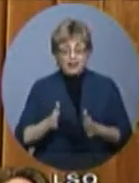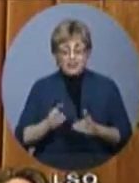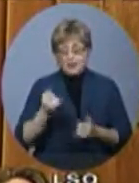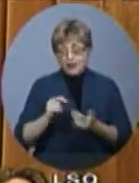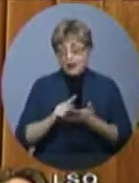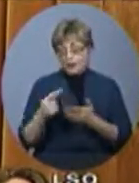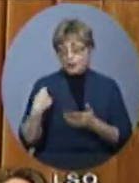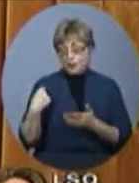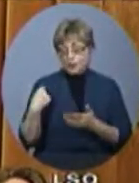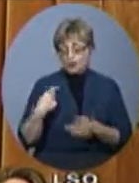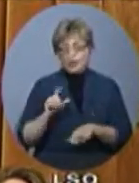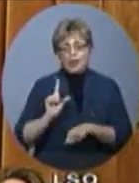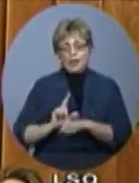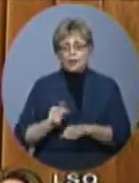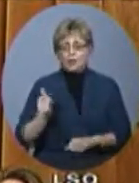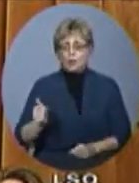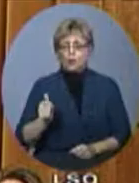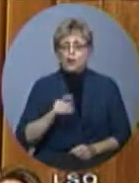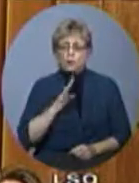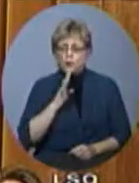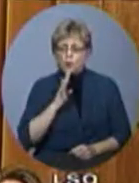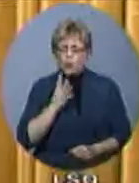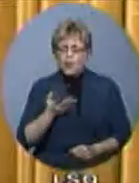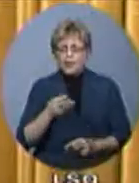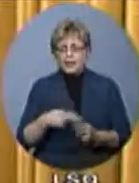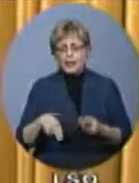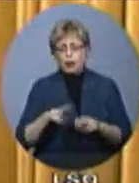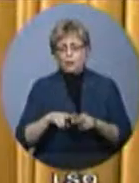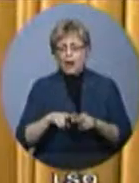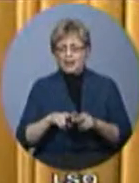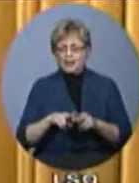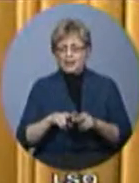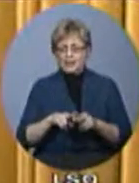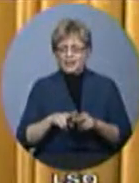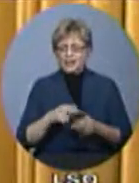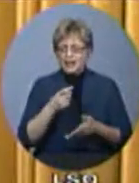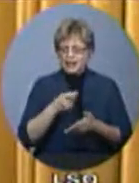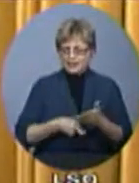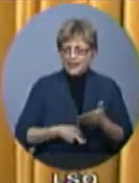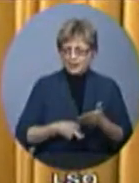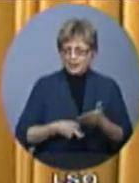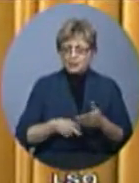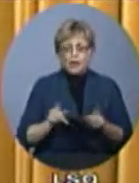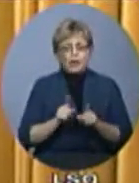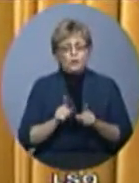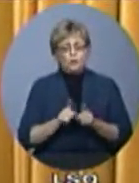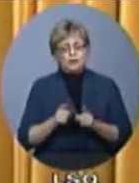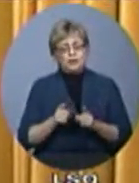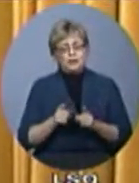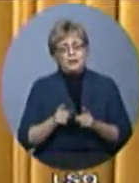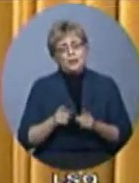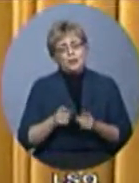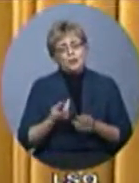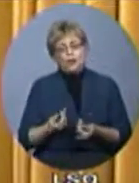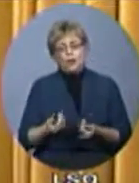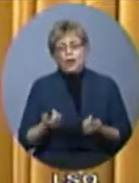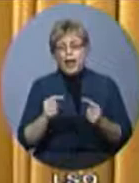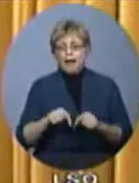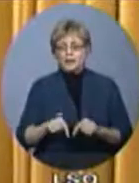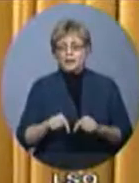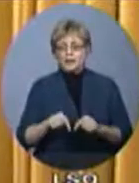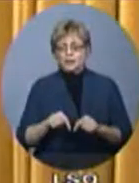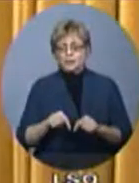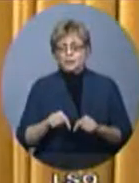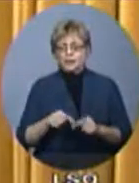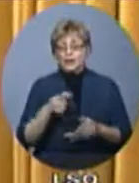talked about a GST hike. They discussed reviving the carbon tax. And now have an official plan to raise